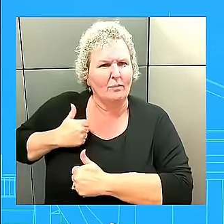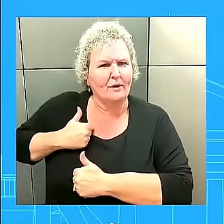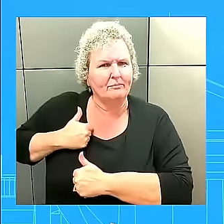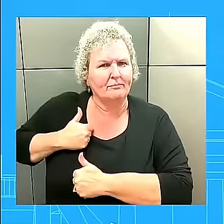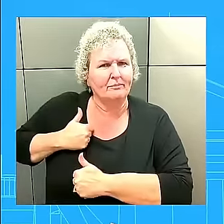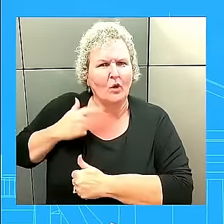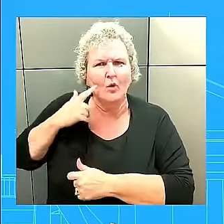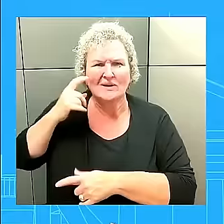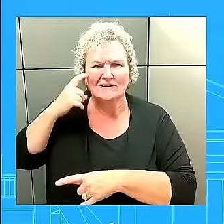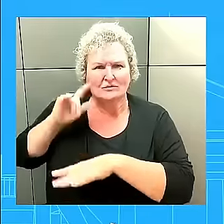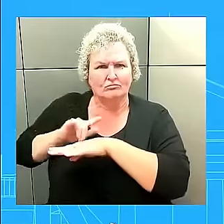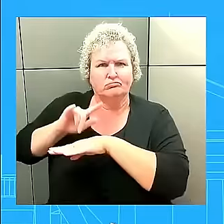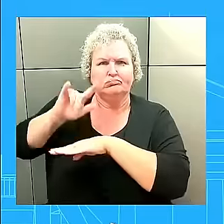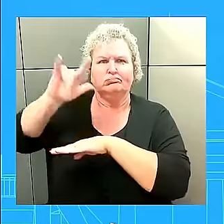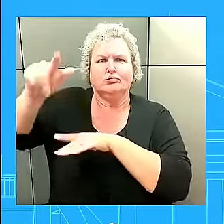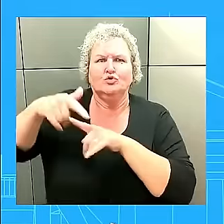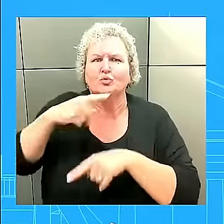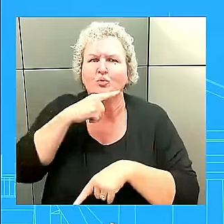Good afternoon, everybody.